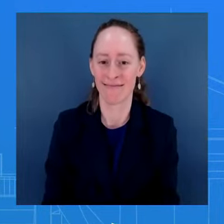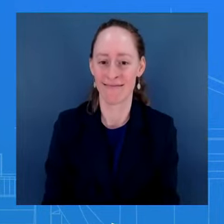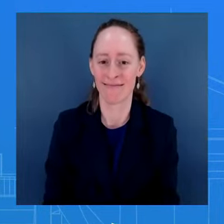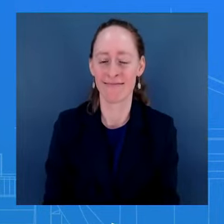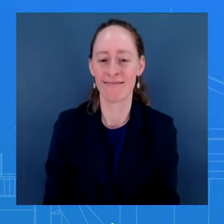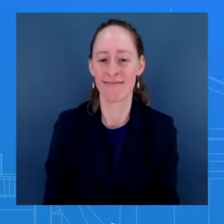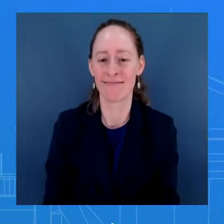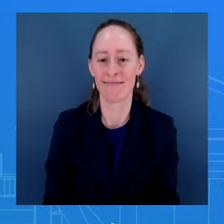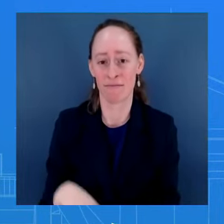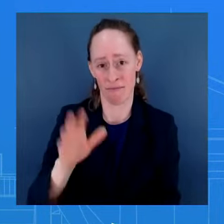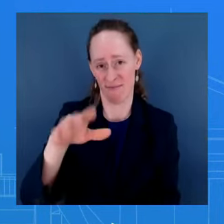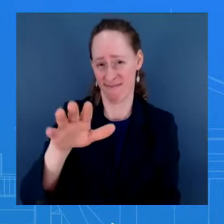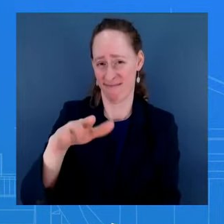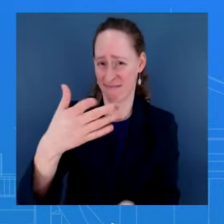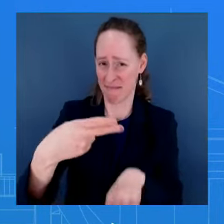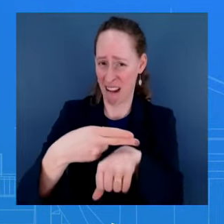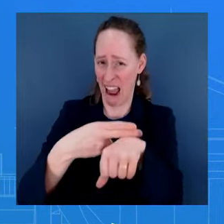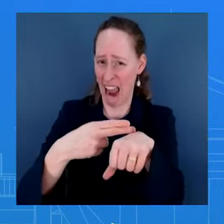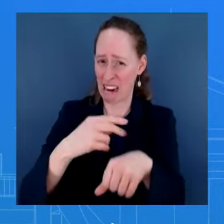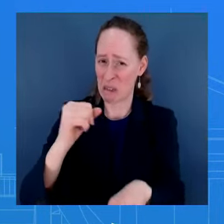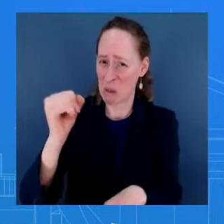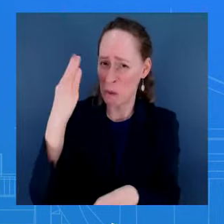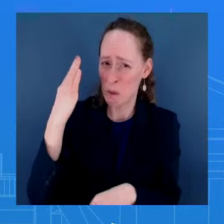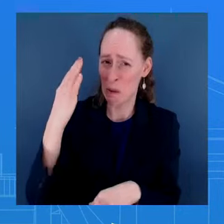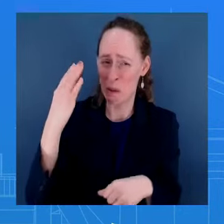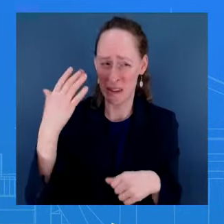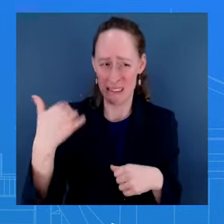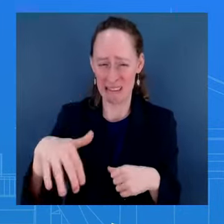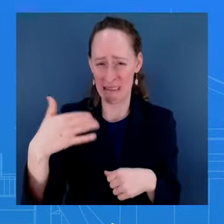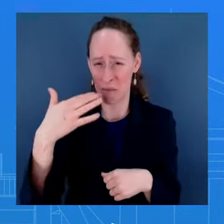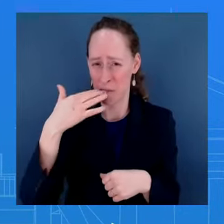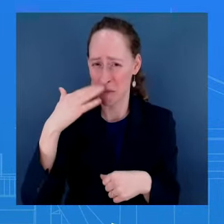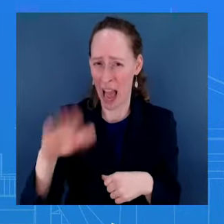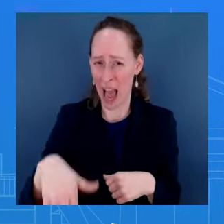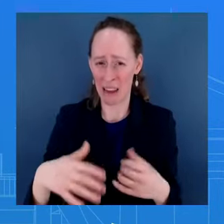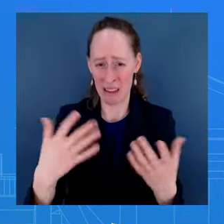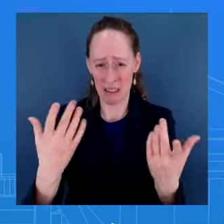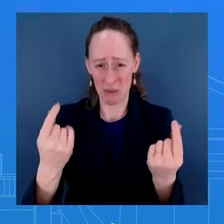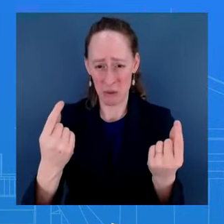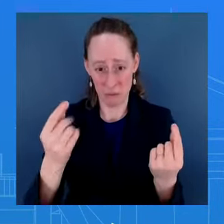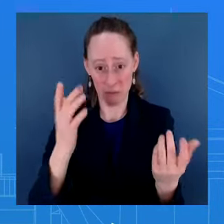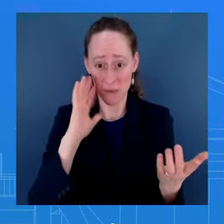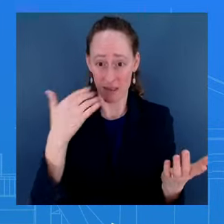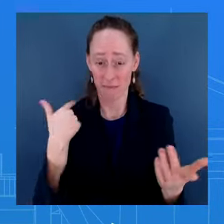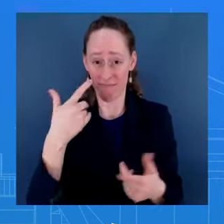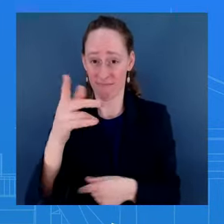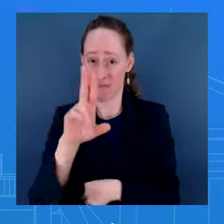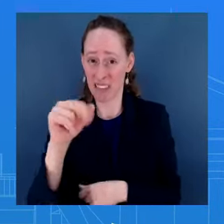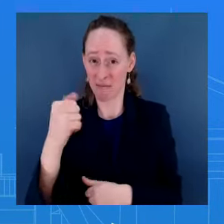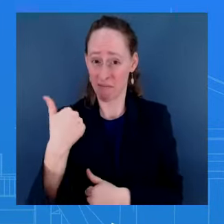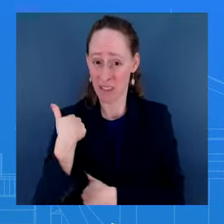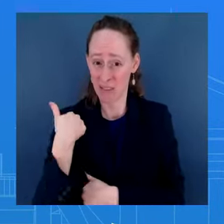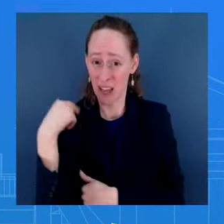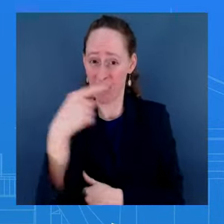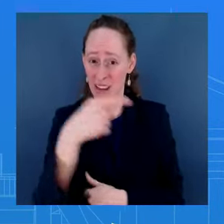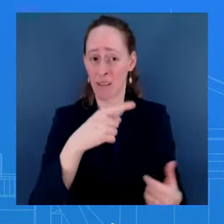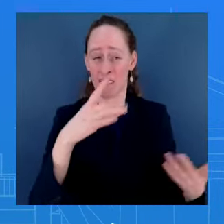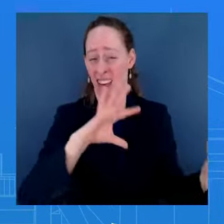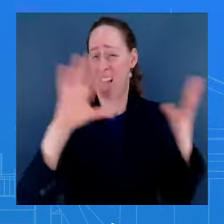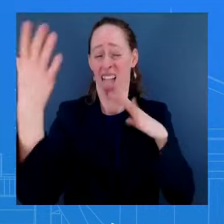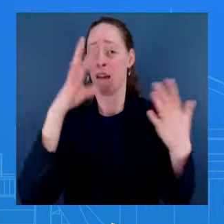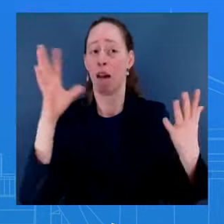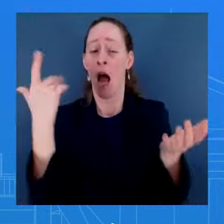U.S. forces in any way to stabilize things there? No. No. As you know, there is the – the –